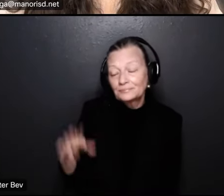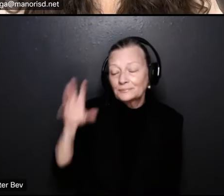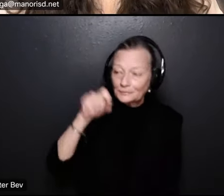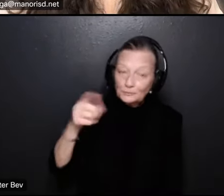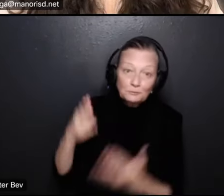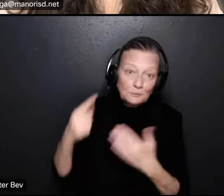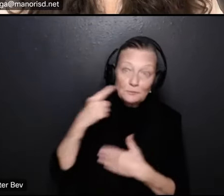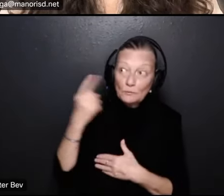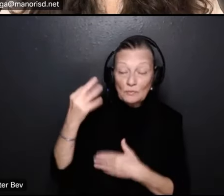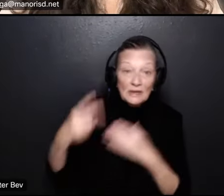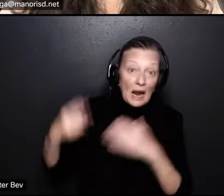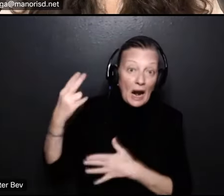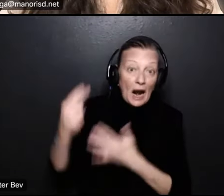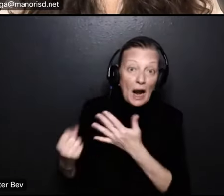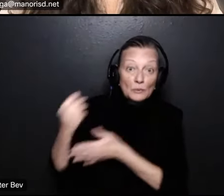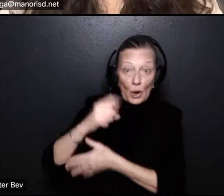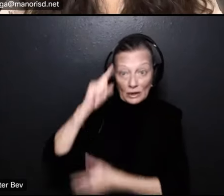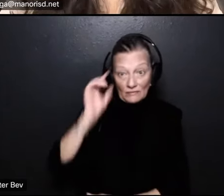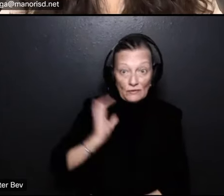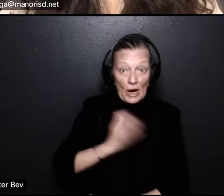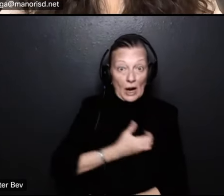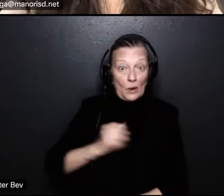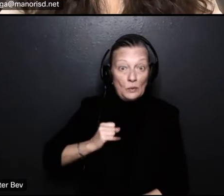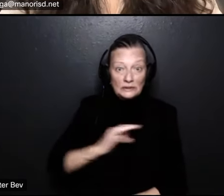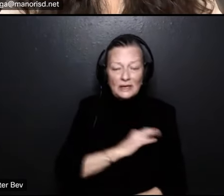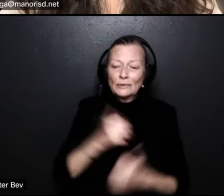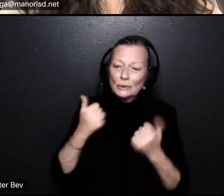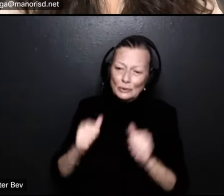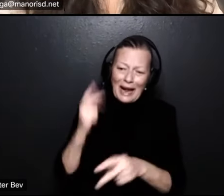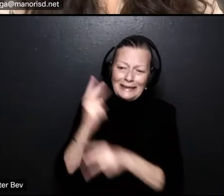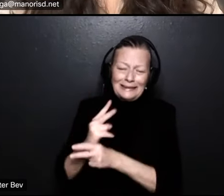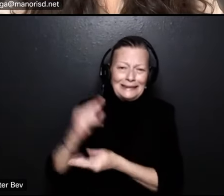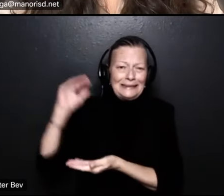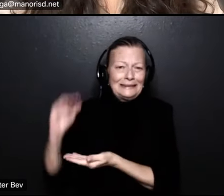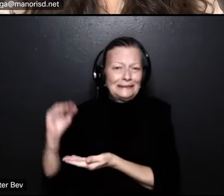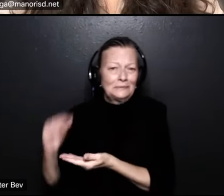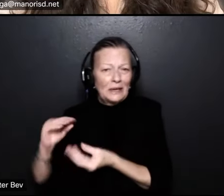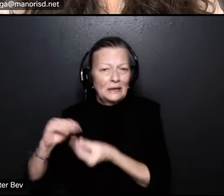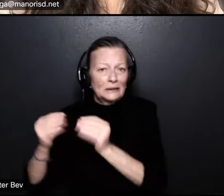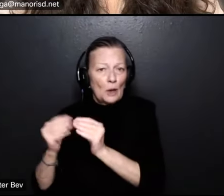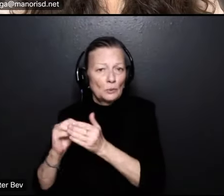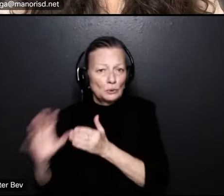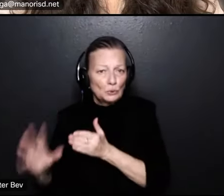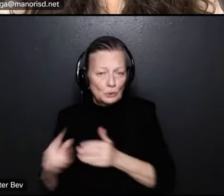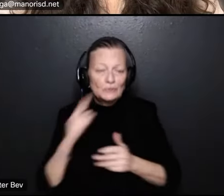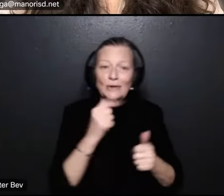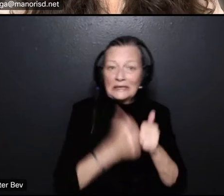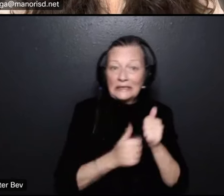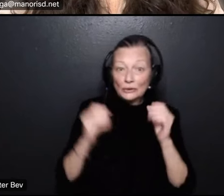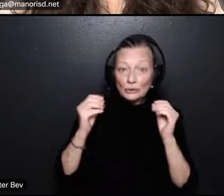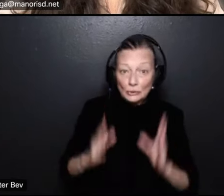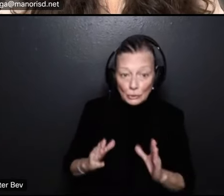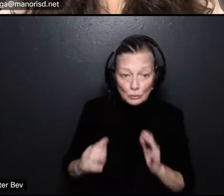priority for our staff has been to maintain as low a class size as possible and really the most important aspect that is